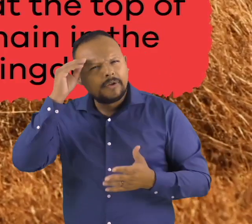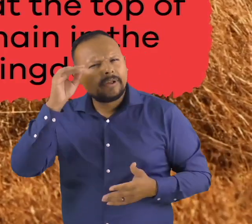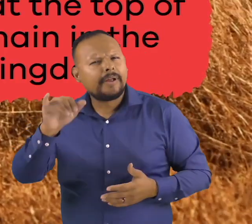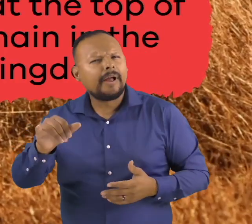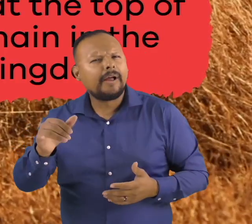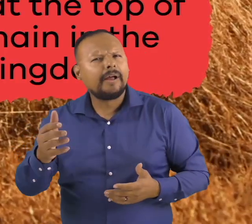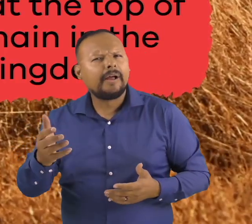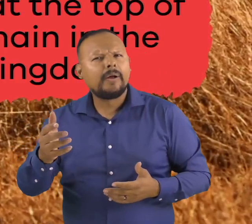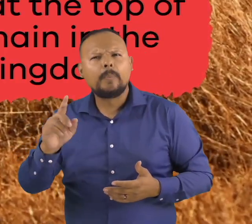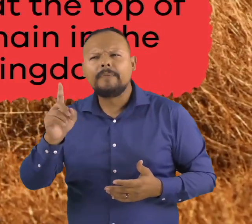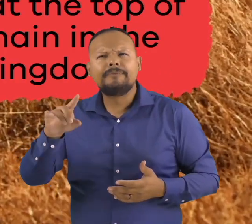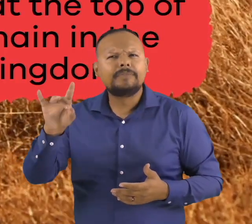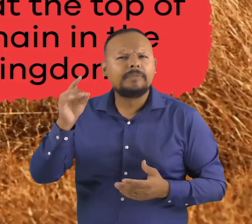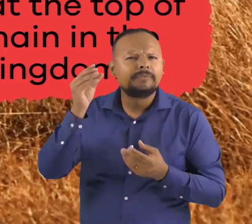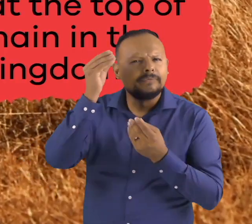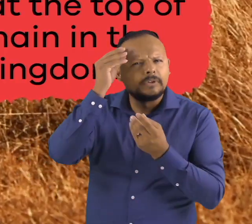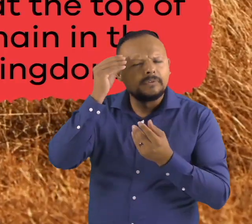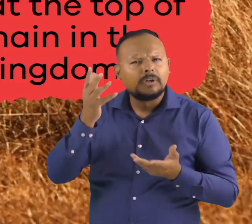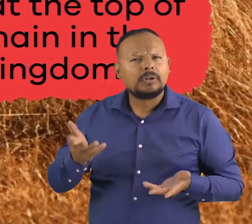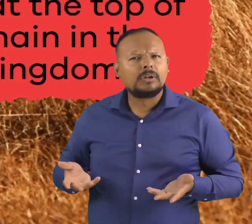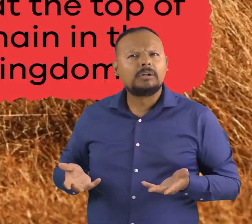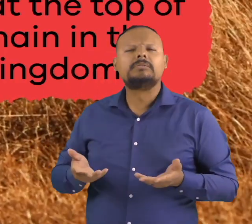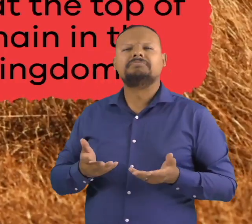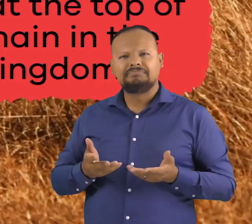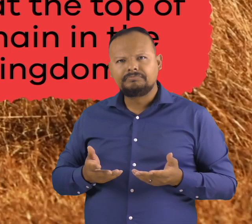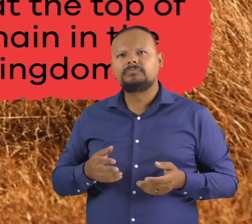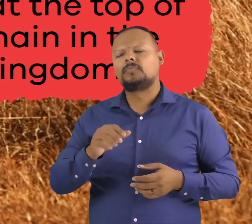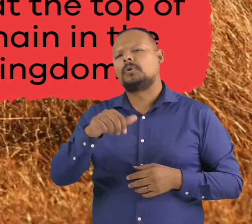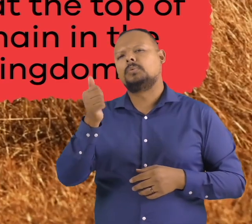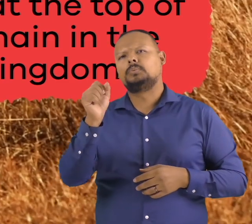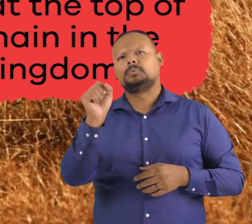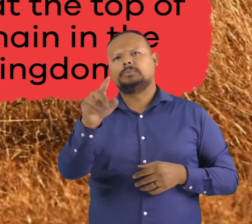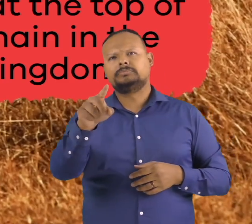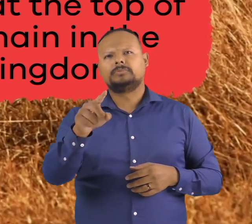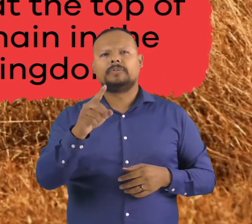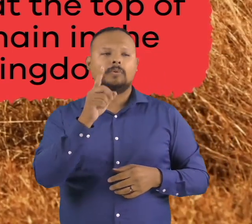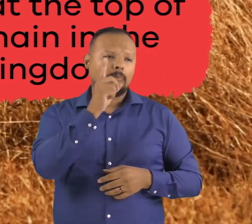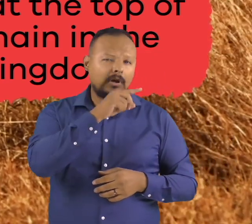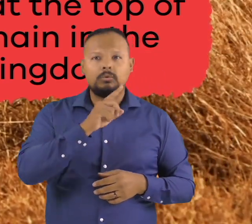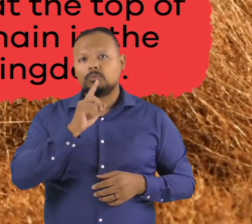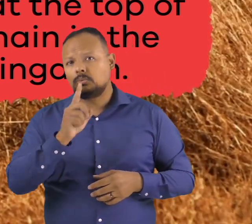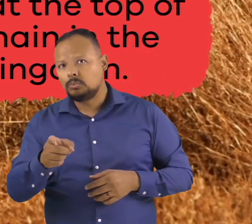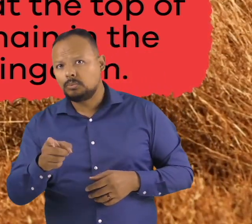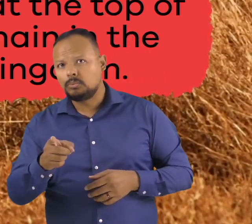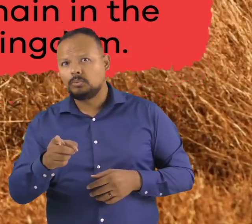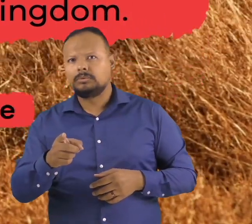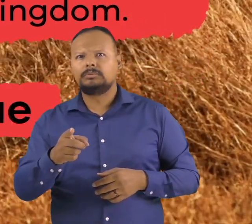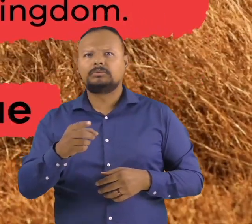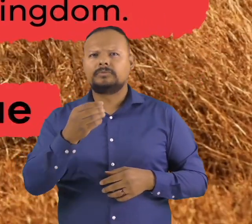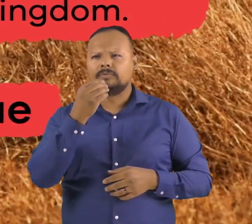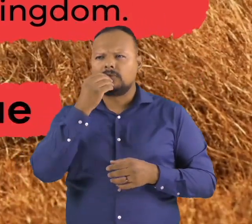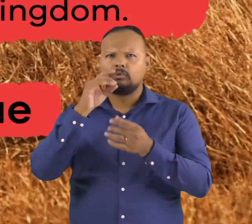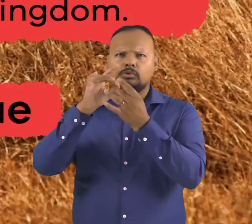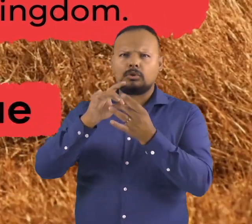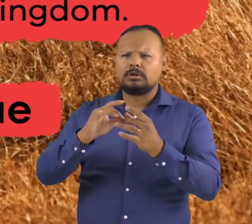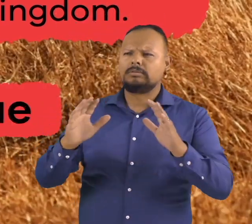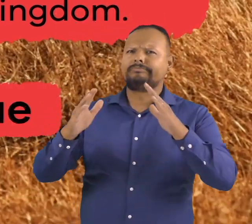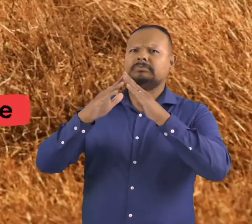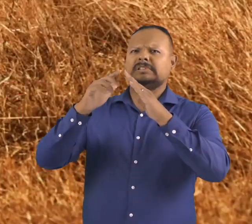True or false? Wolves are at the top of the food chain in the animal kingdom. True.